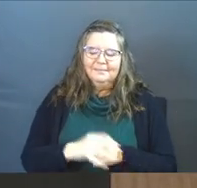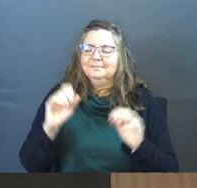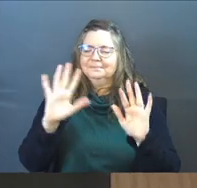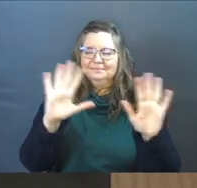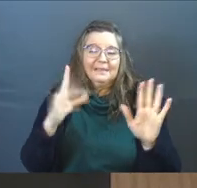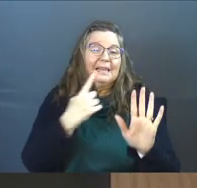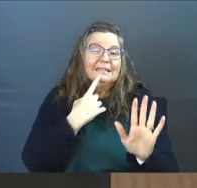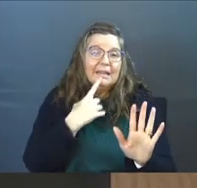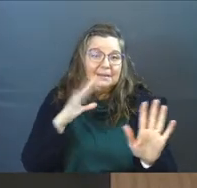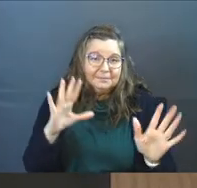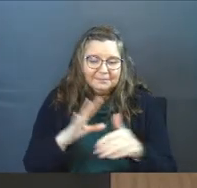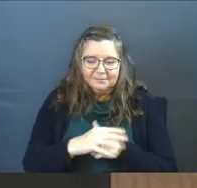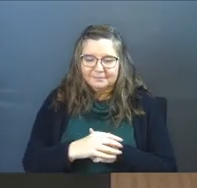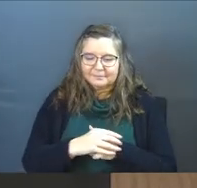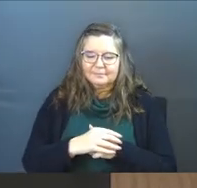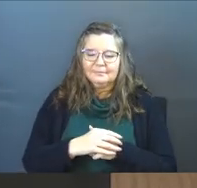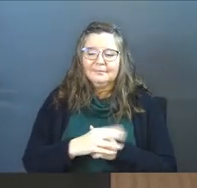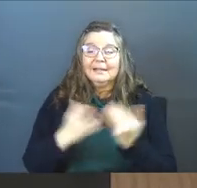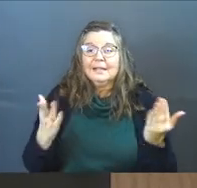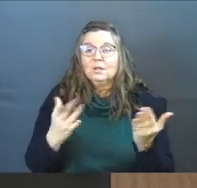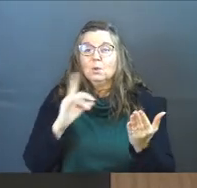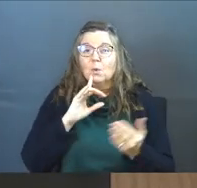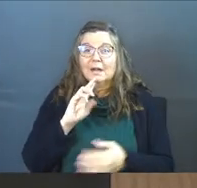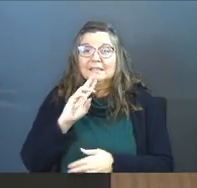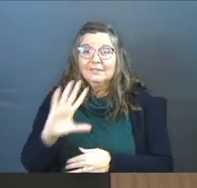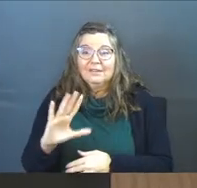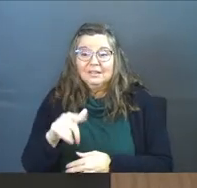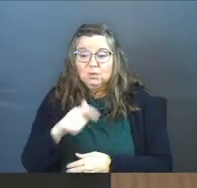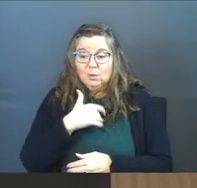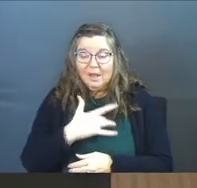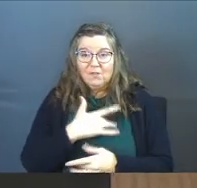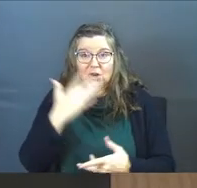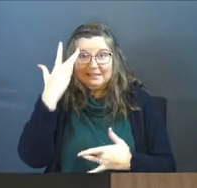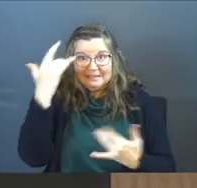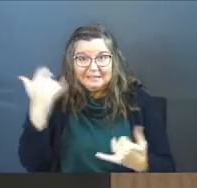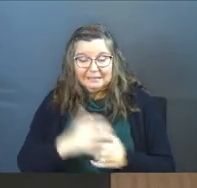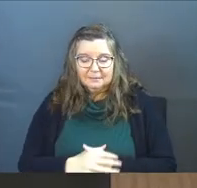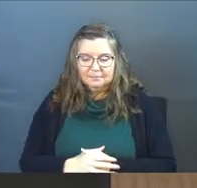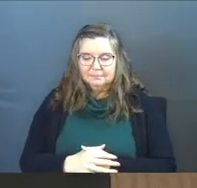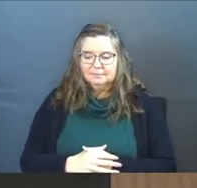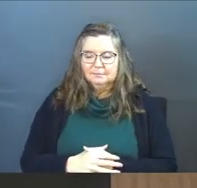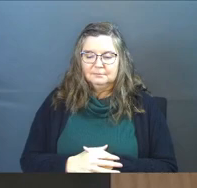Okay. Let's just say, and here you are at 65 and you got heart disease.